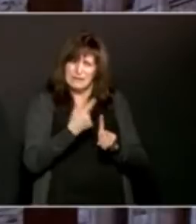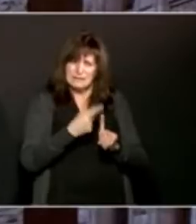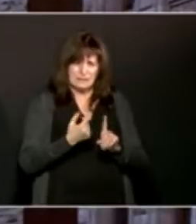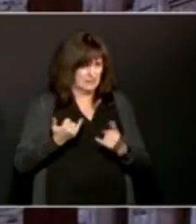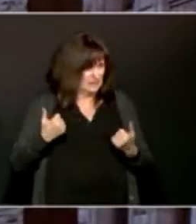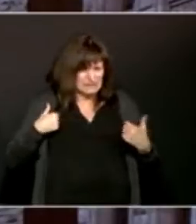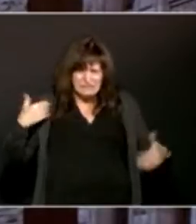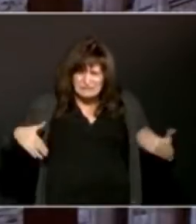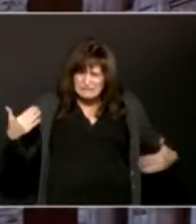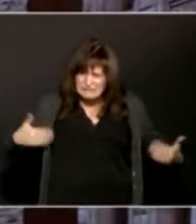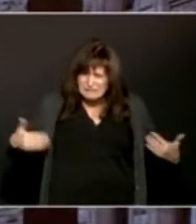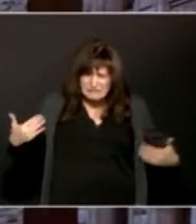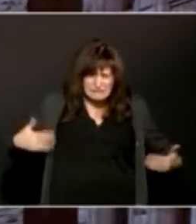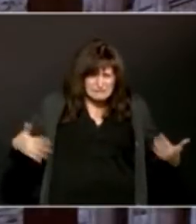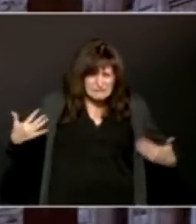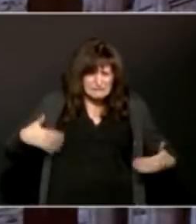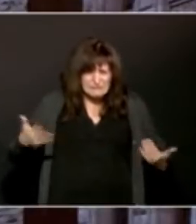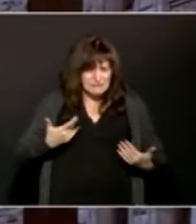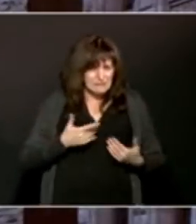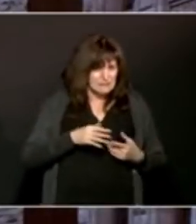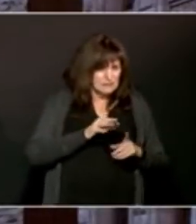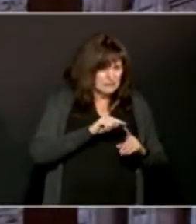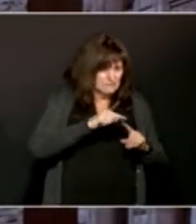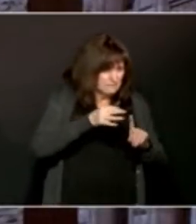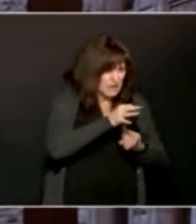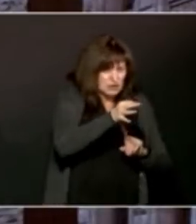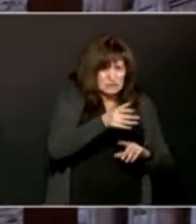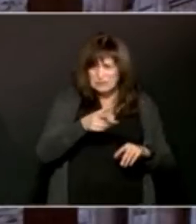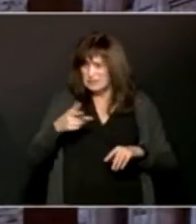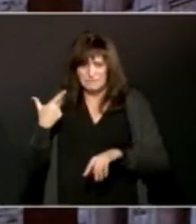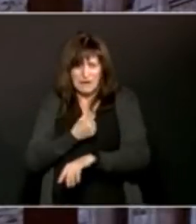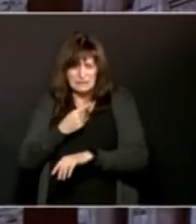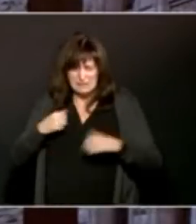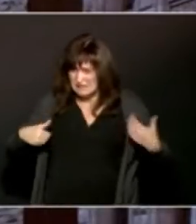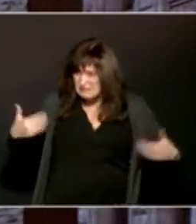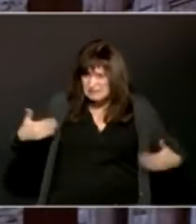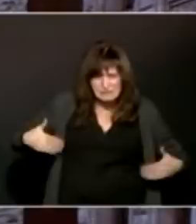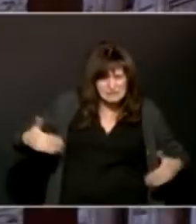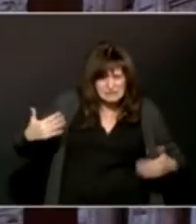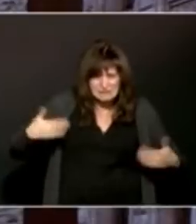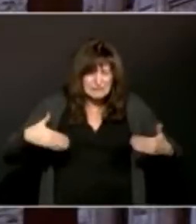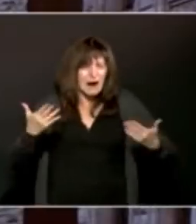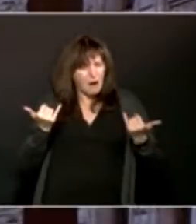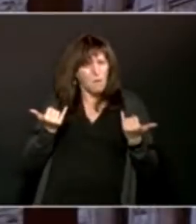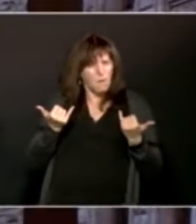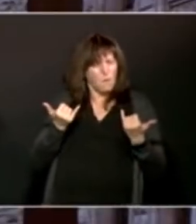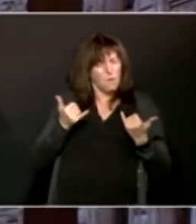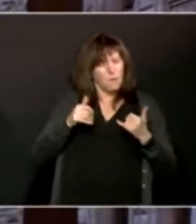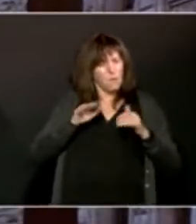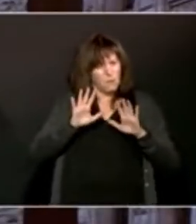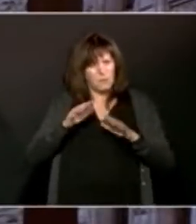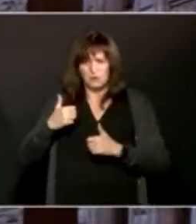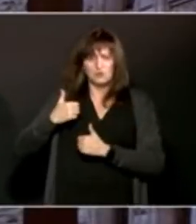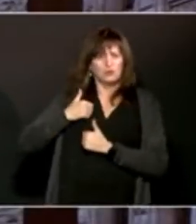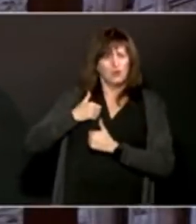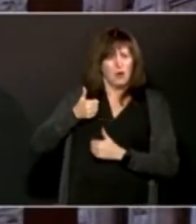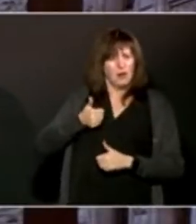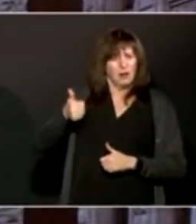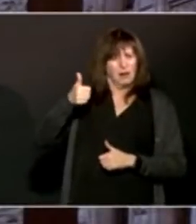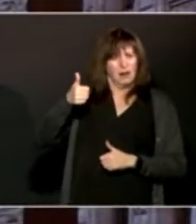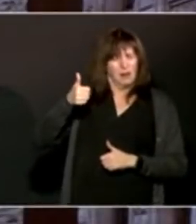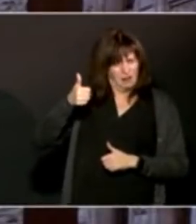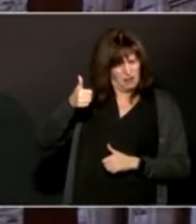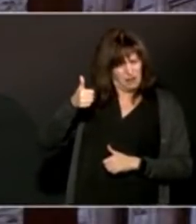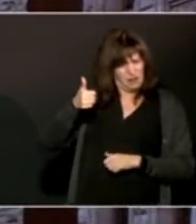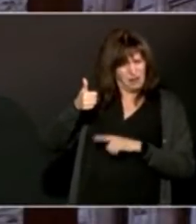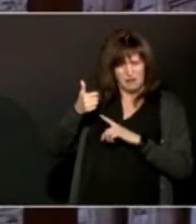as fast as we can. I know the general as well as myself we'd like to be moving with maybe a million doses a week if we